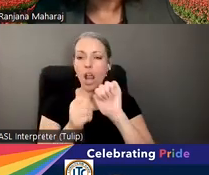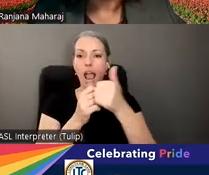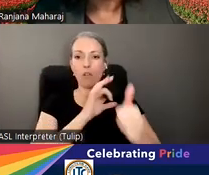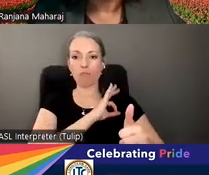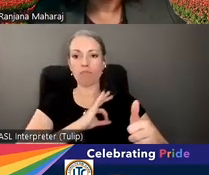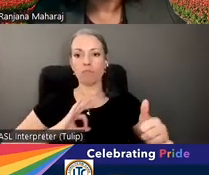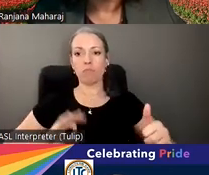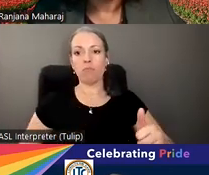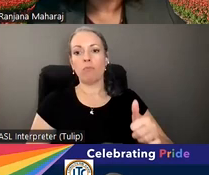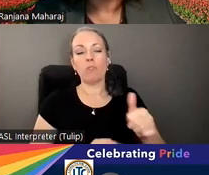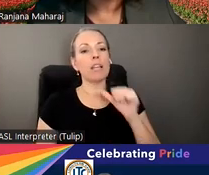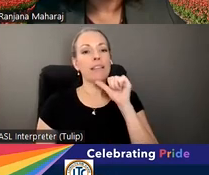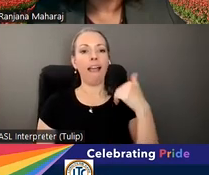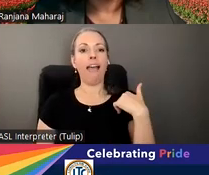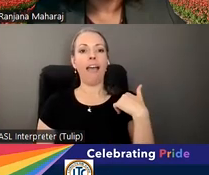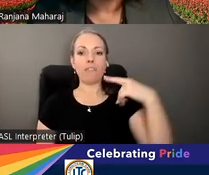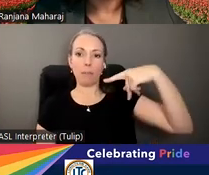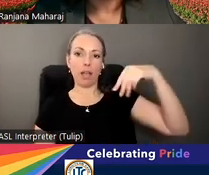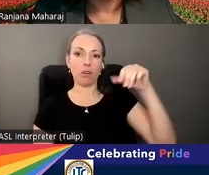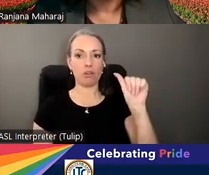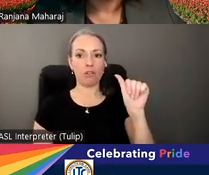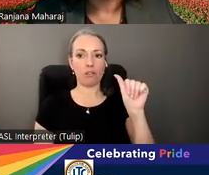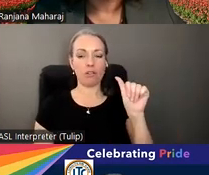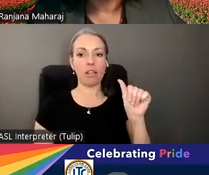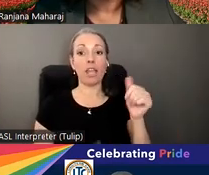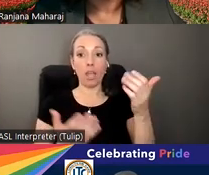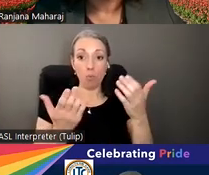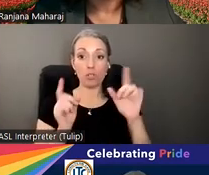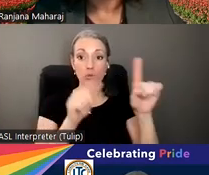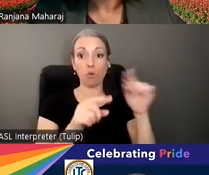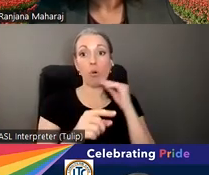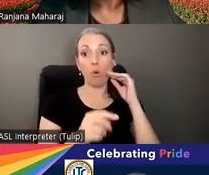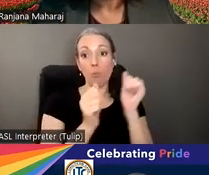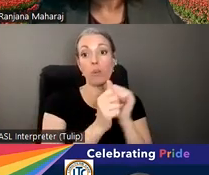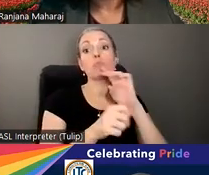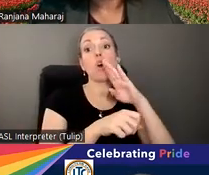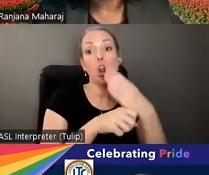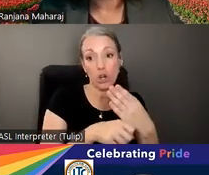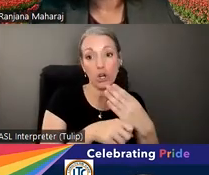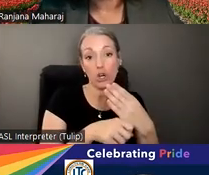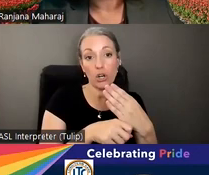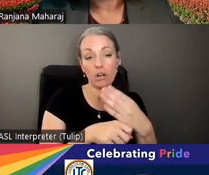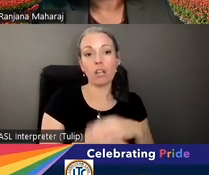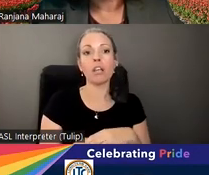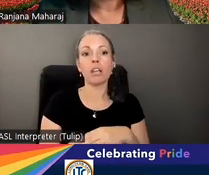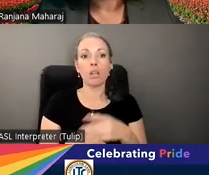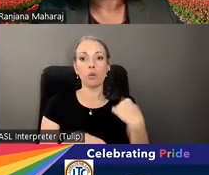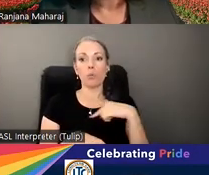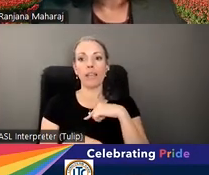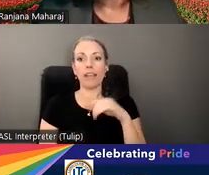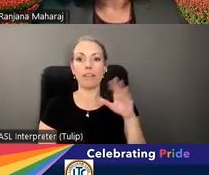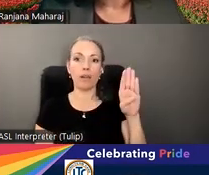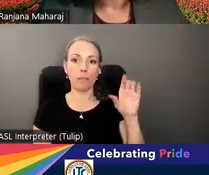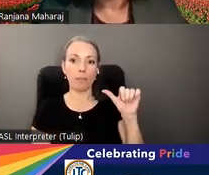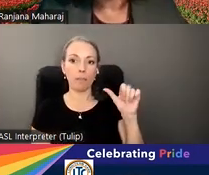And Hua does not have a power of attorney on file and wants to go home with her daughter. On the reactor panel, we have Blanca Castro,